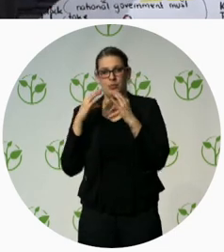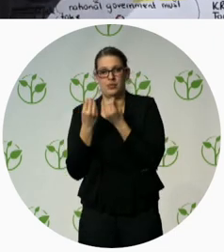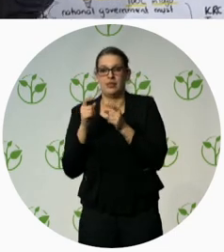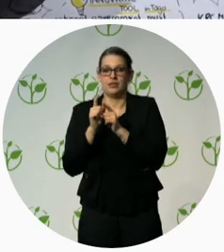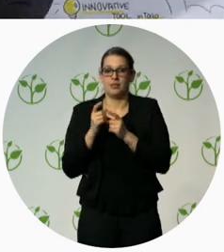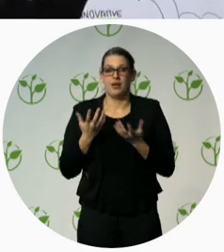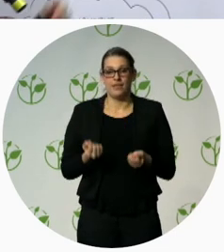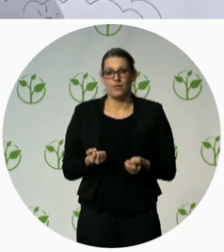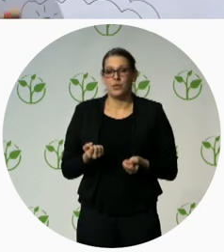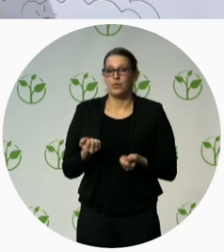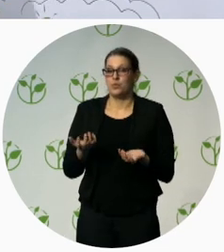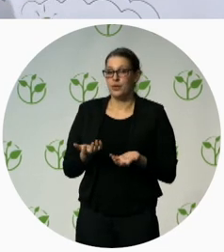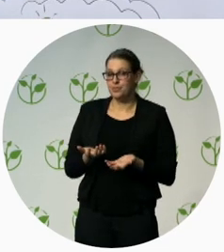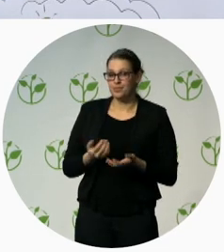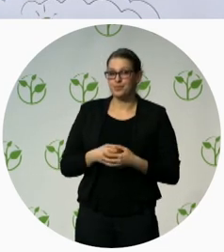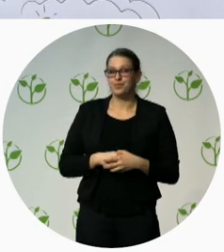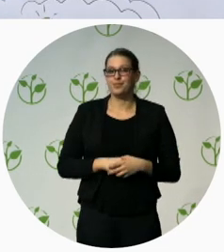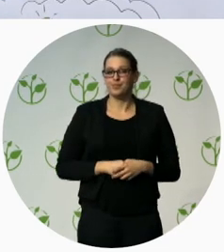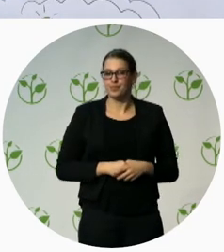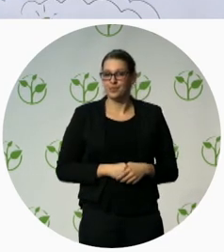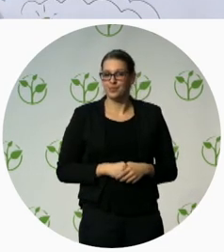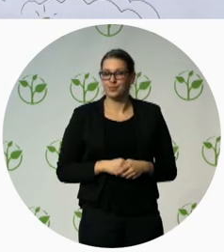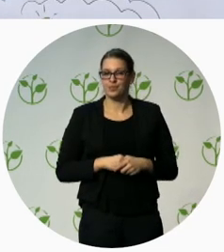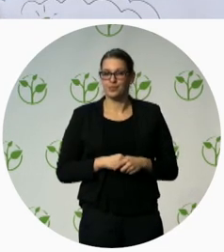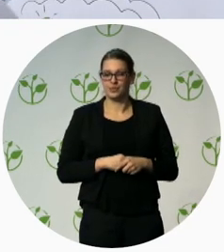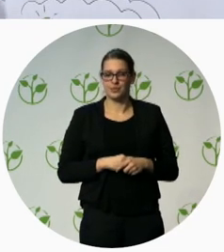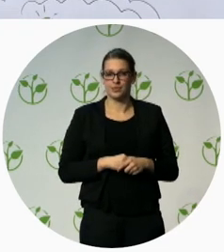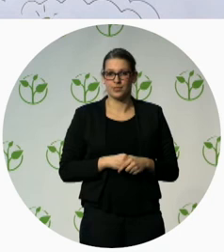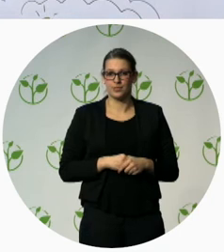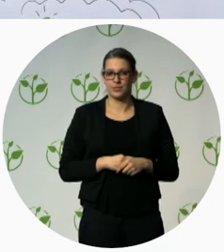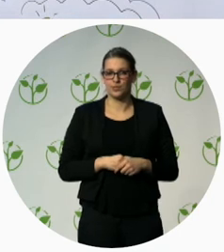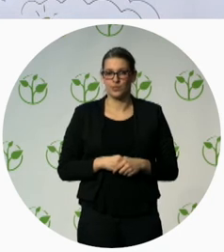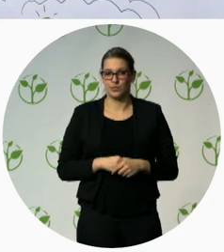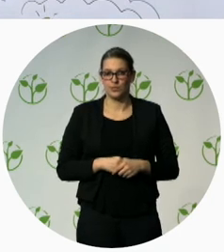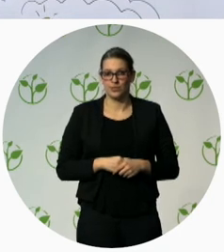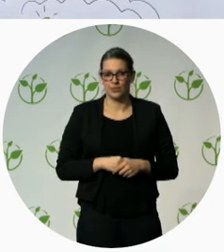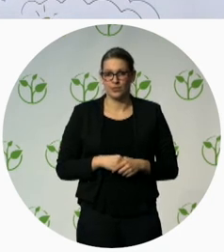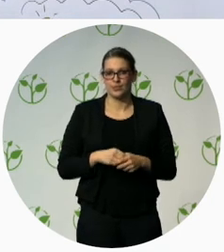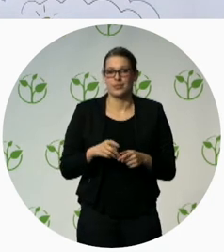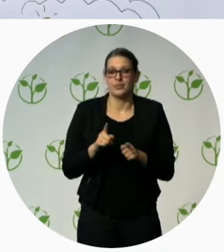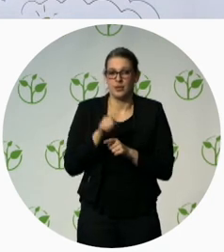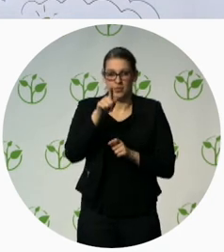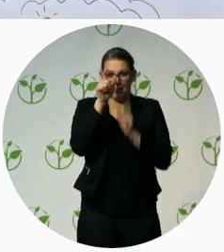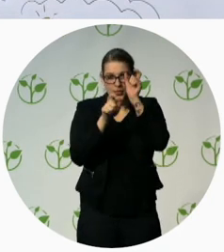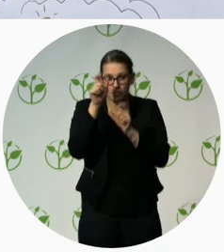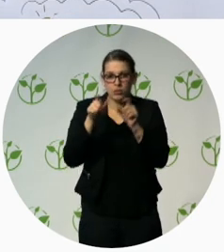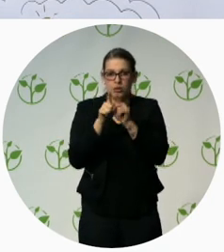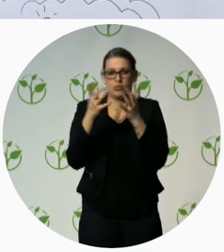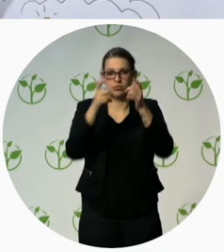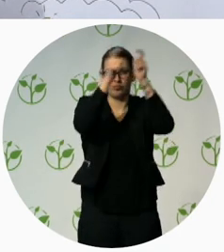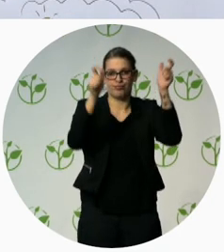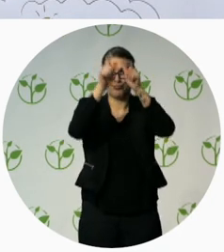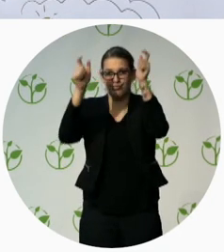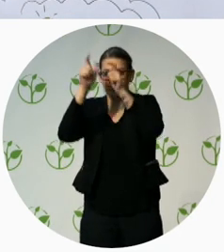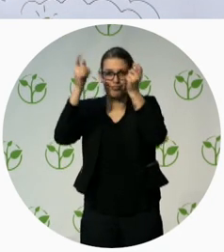is that key informants are being trained to talk to communities because children with disabilities are